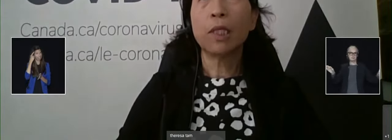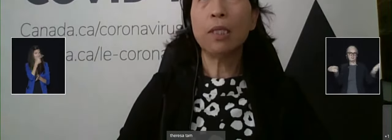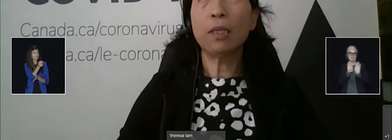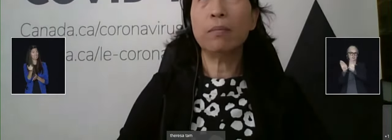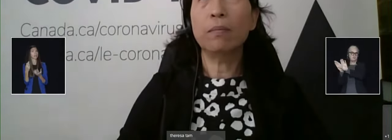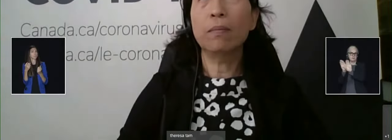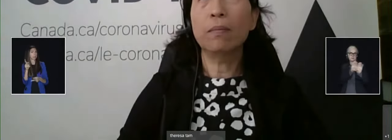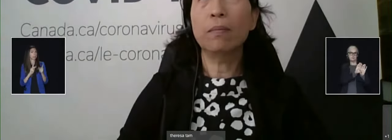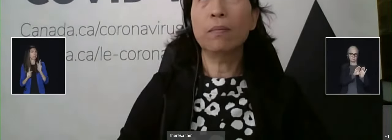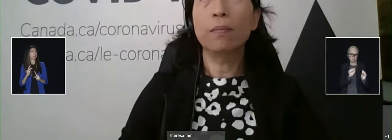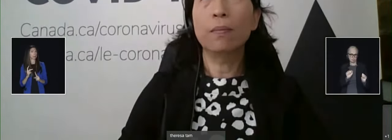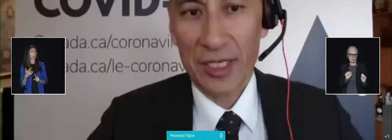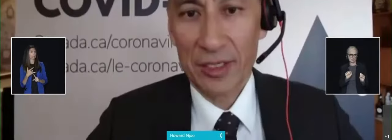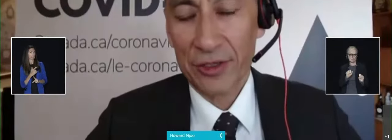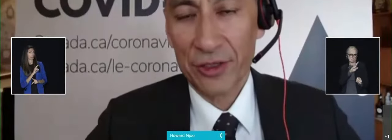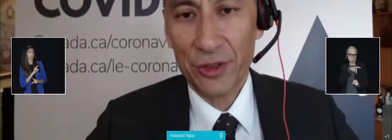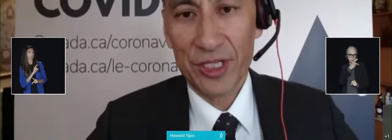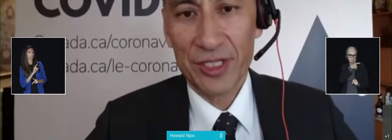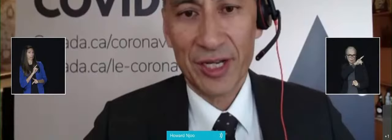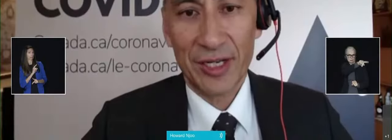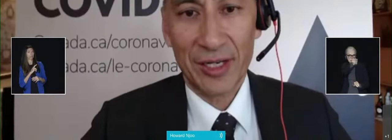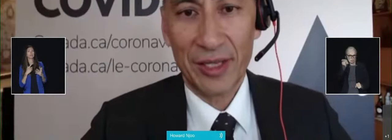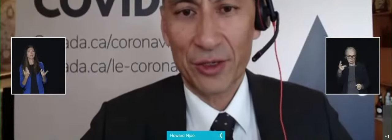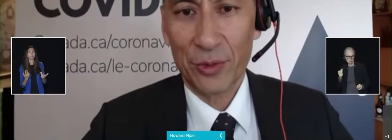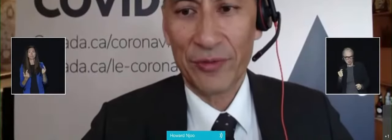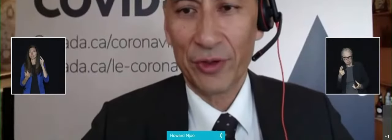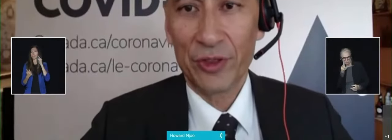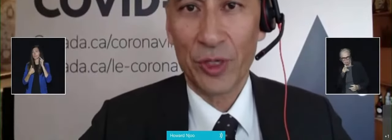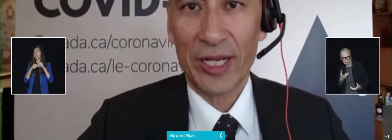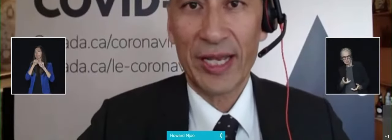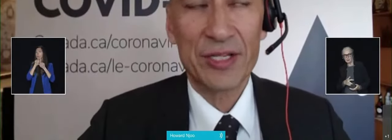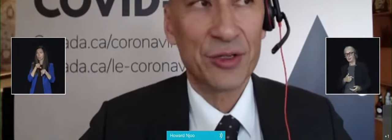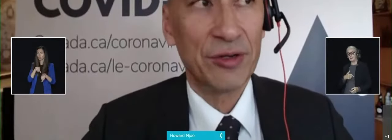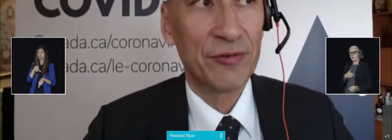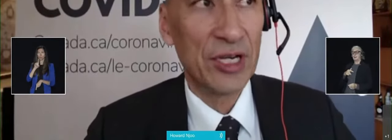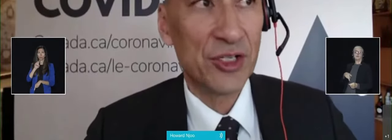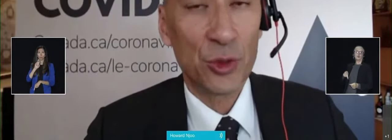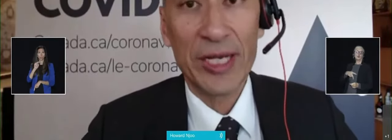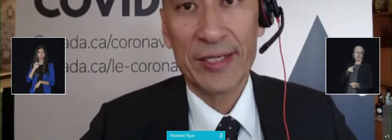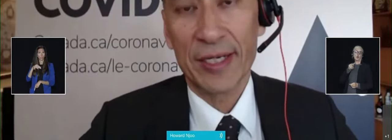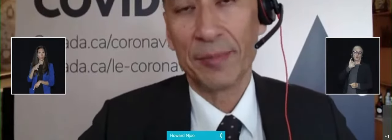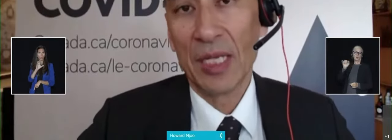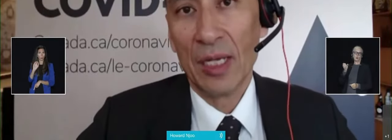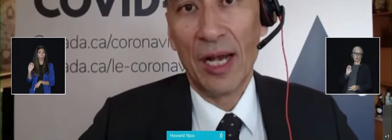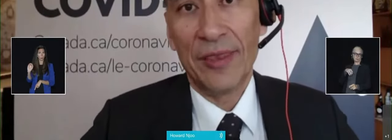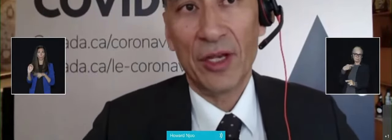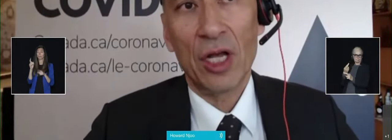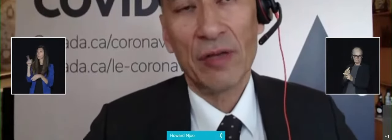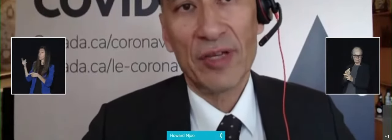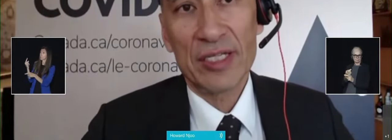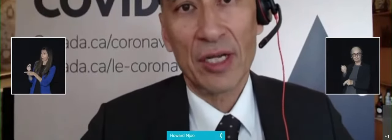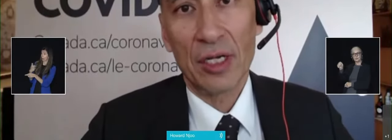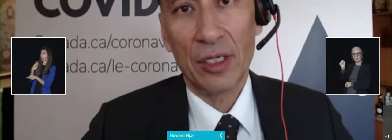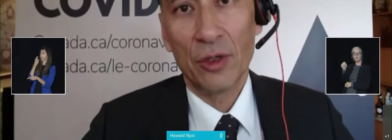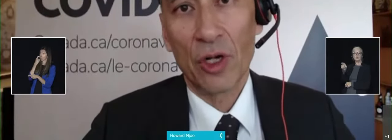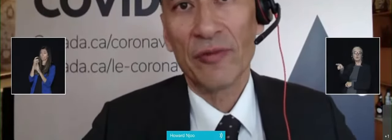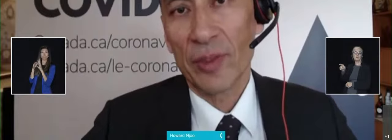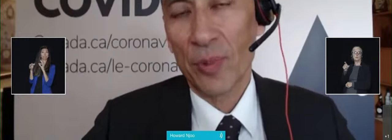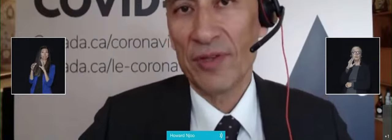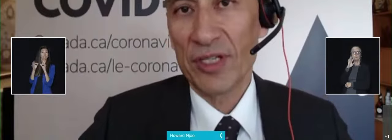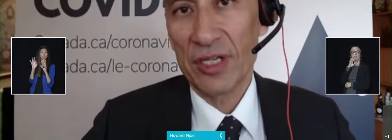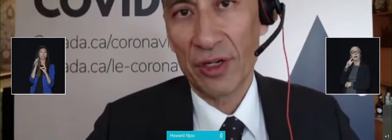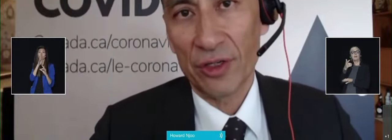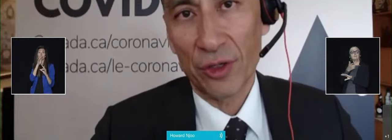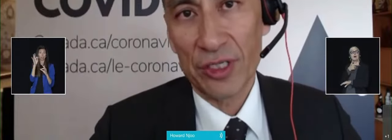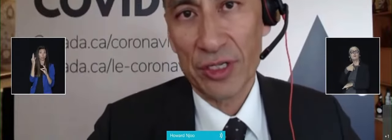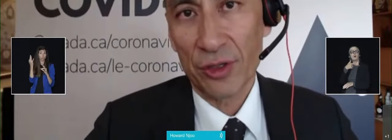Yes, thank you very much. It's Dr. Newson, I think you're referring to what I answered in French. You're right. I think all of us in all of the